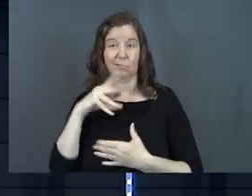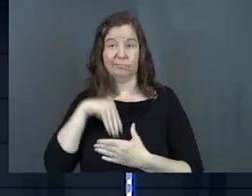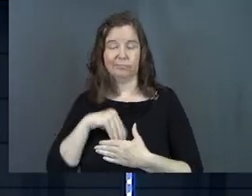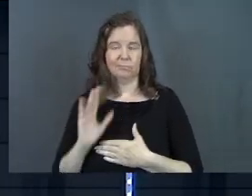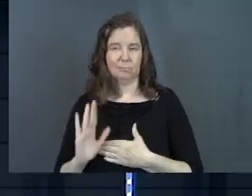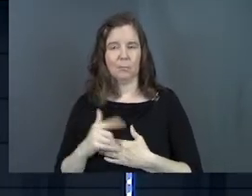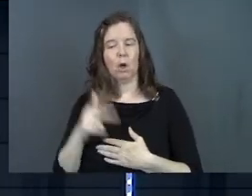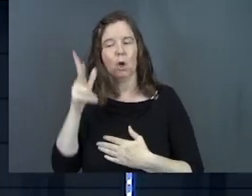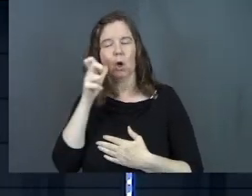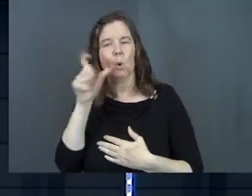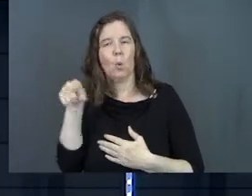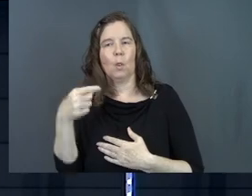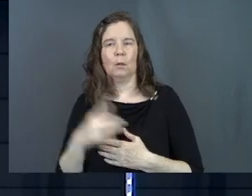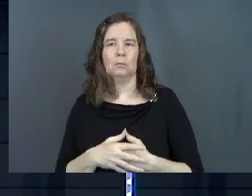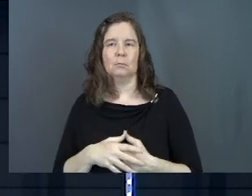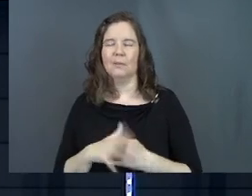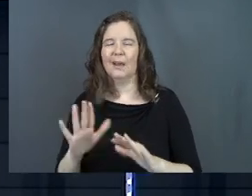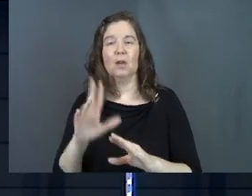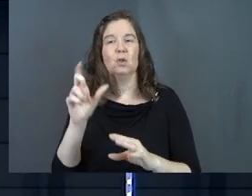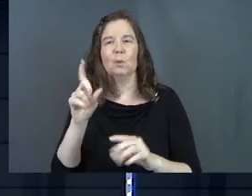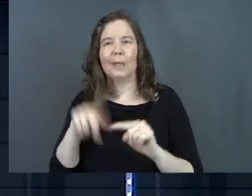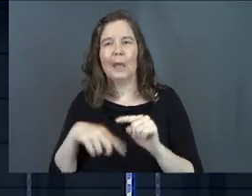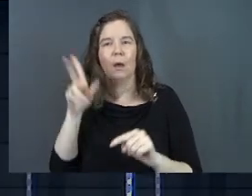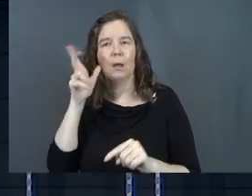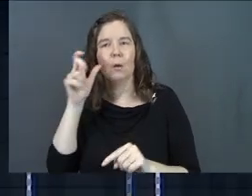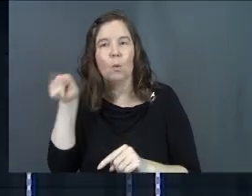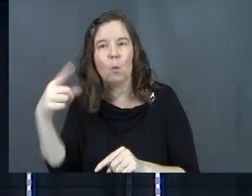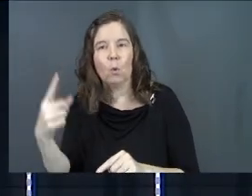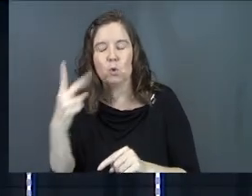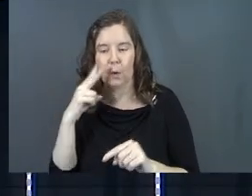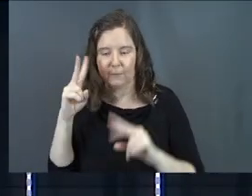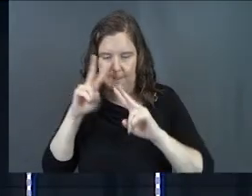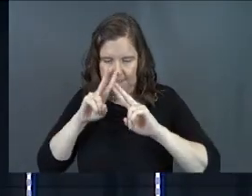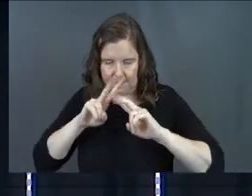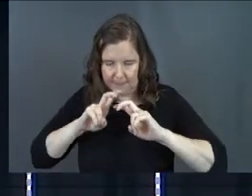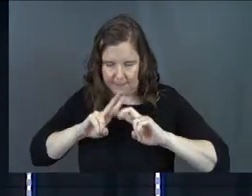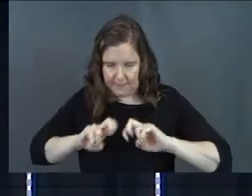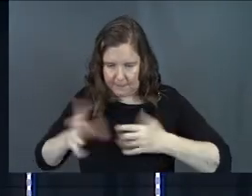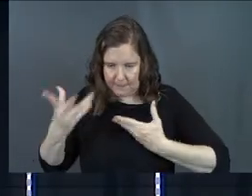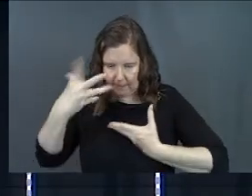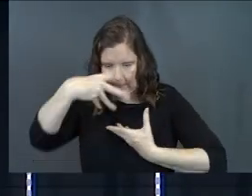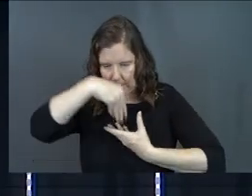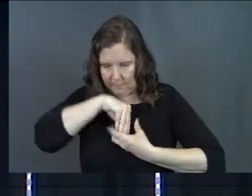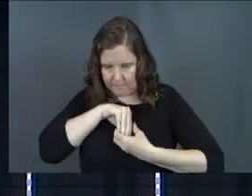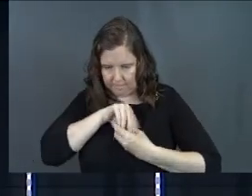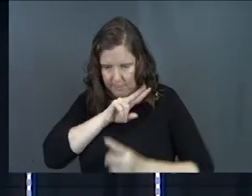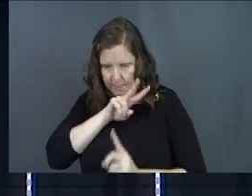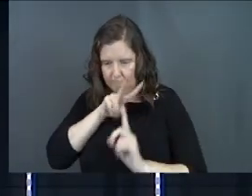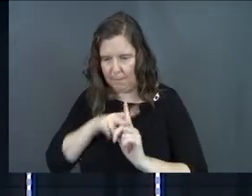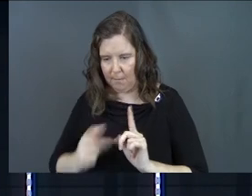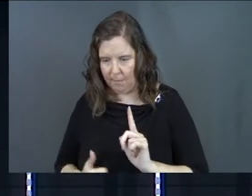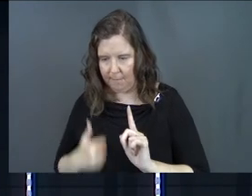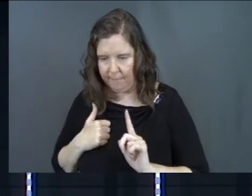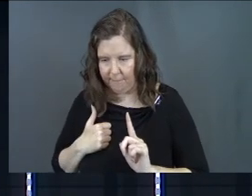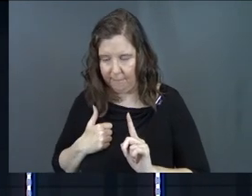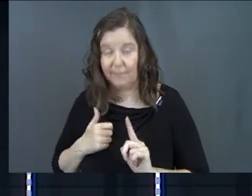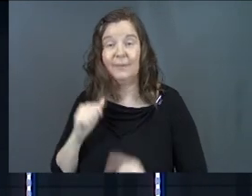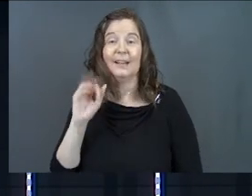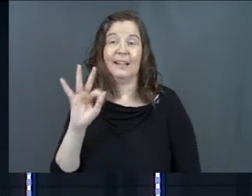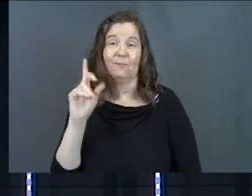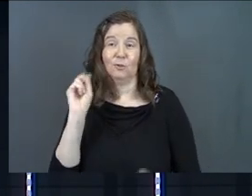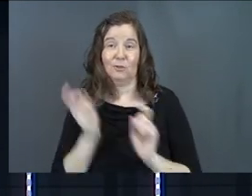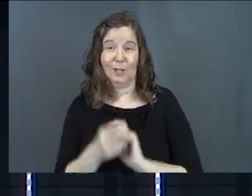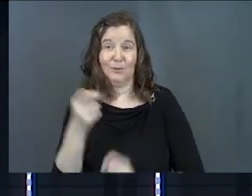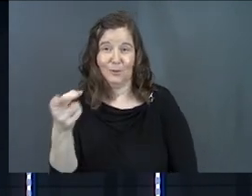going to go right after that. So you can't just hear the message. You've got to look intently at the message. You've got to do what it says if it's actually going to change your life.